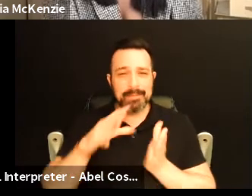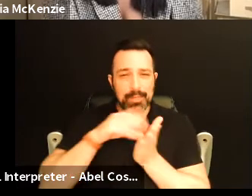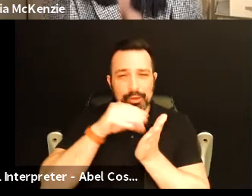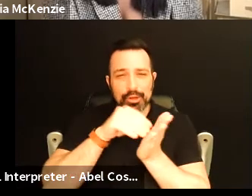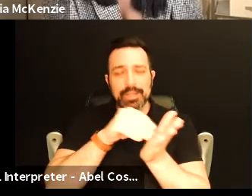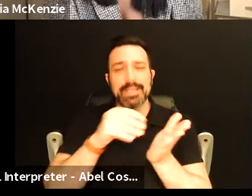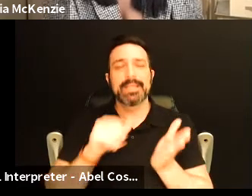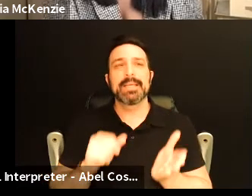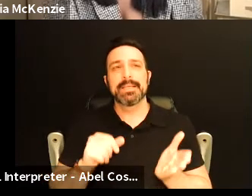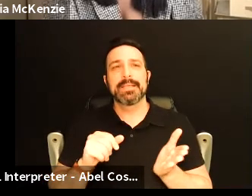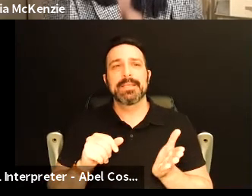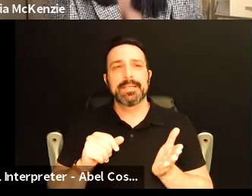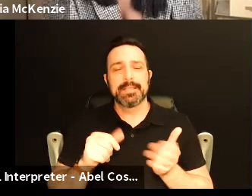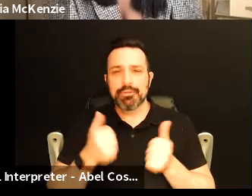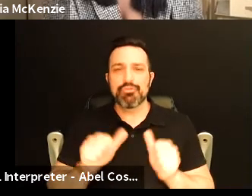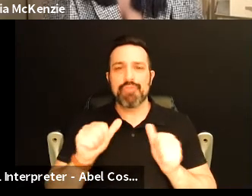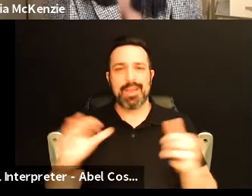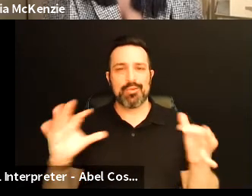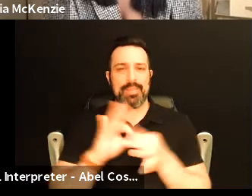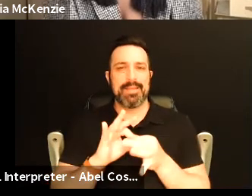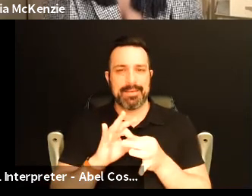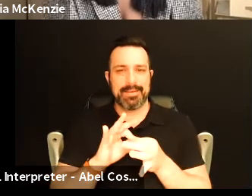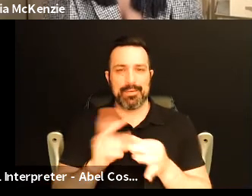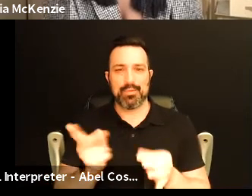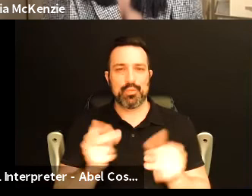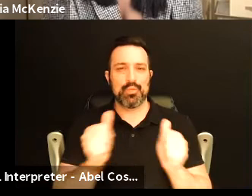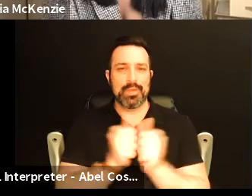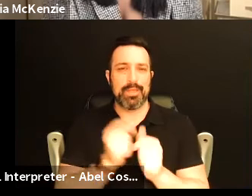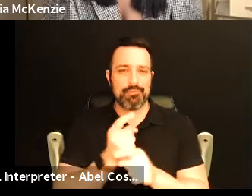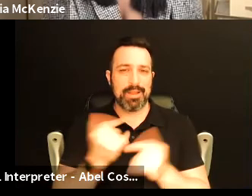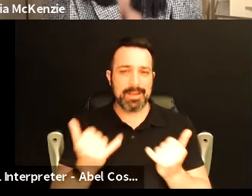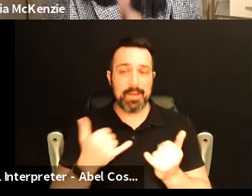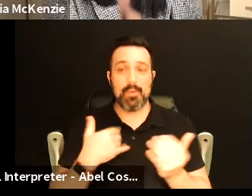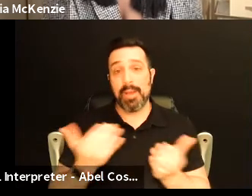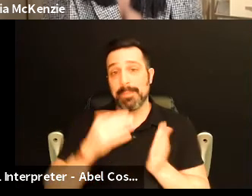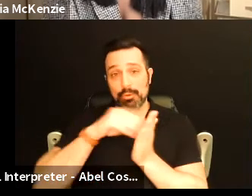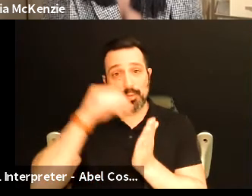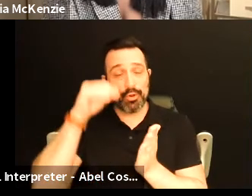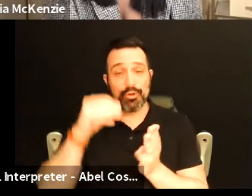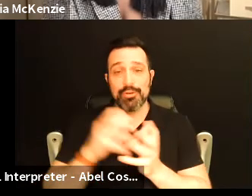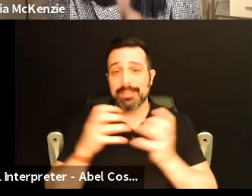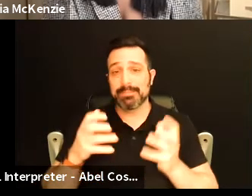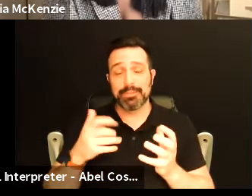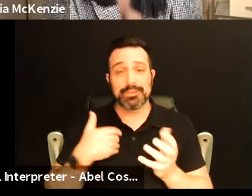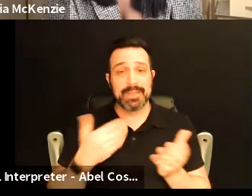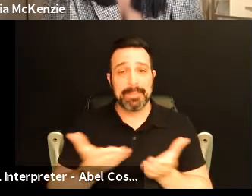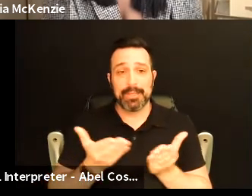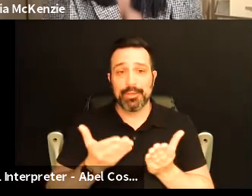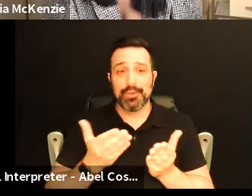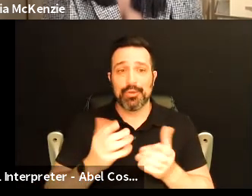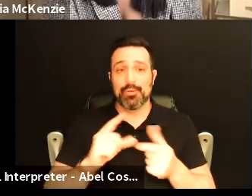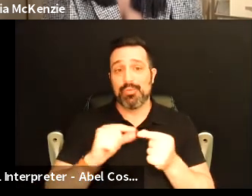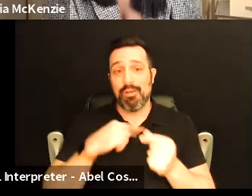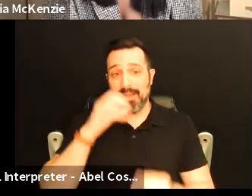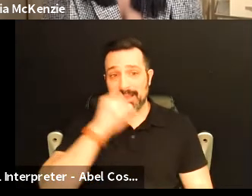and trying to link those two together right now I'm here to learn as much as I'm here to talk I